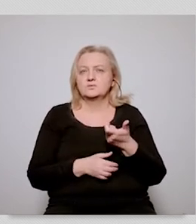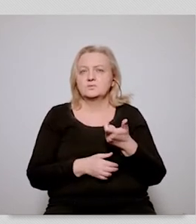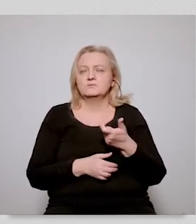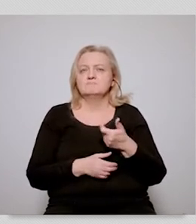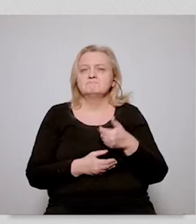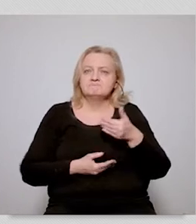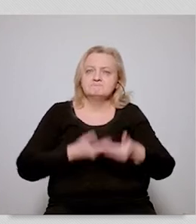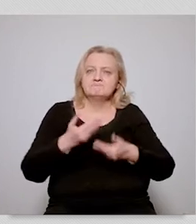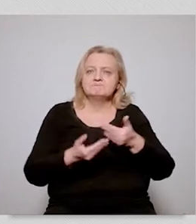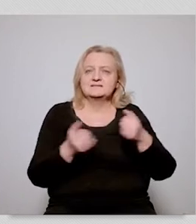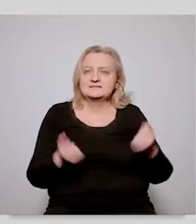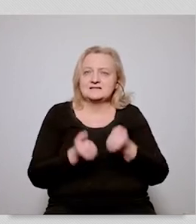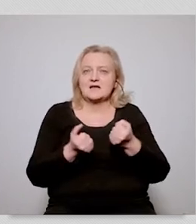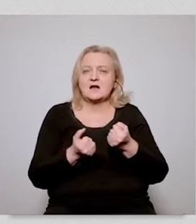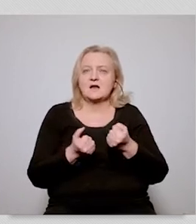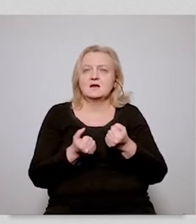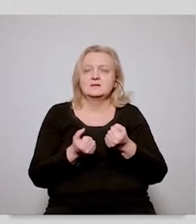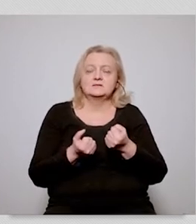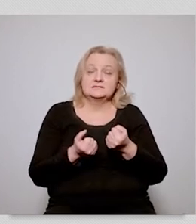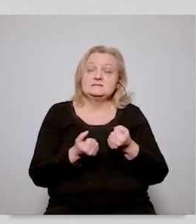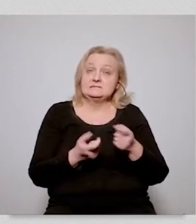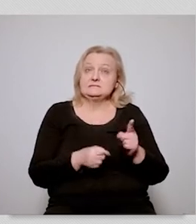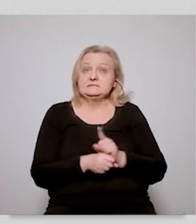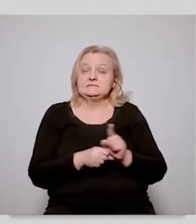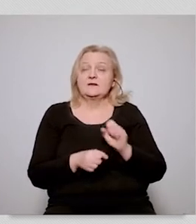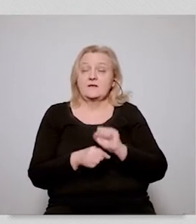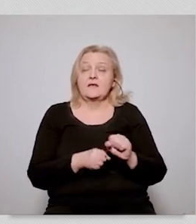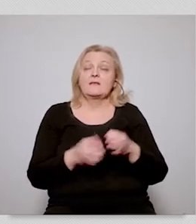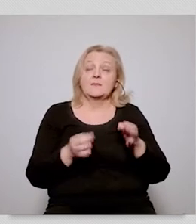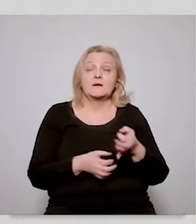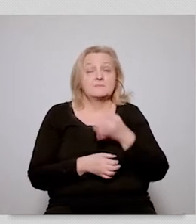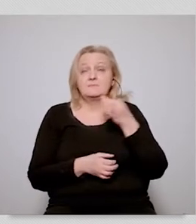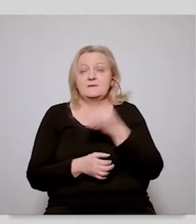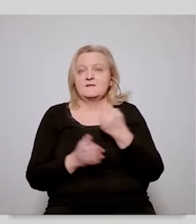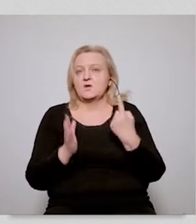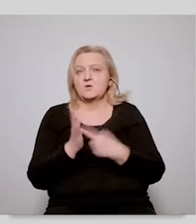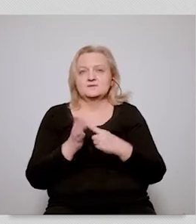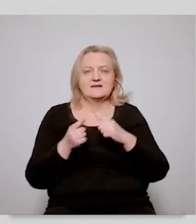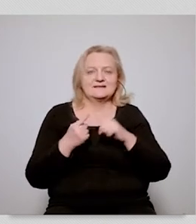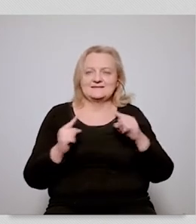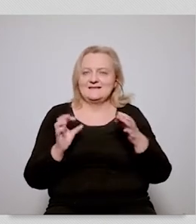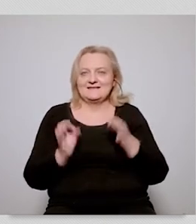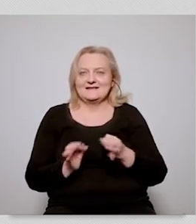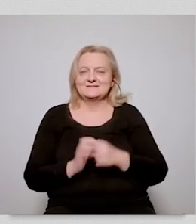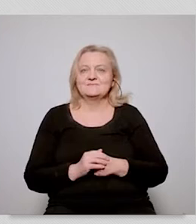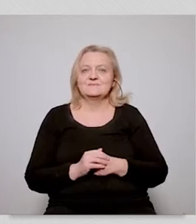really make us walk on a very thin ice